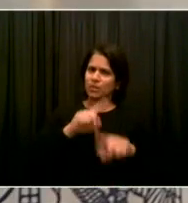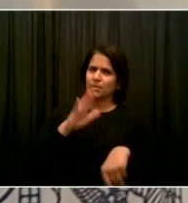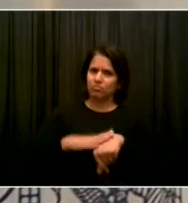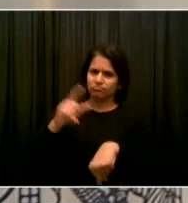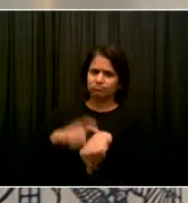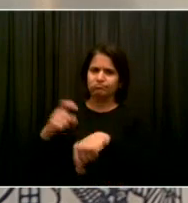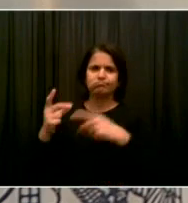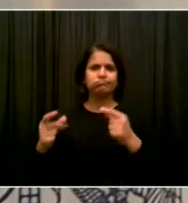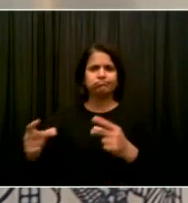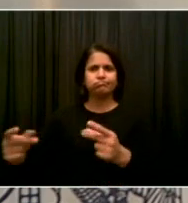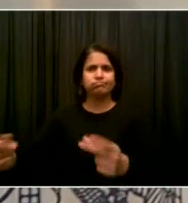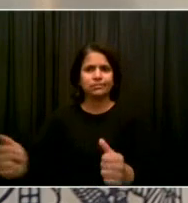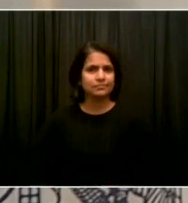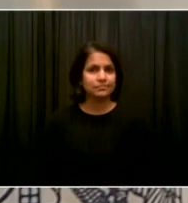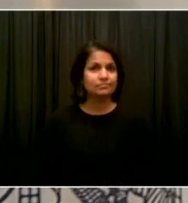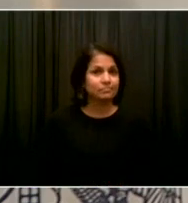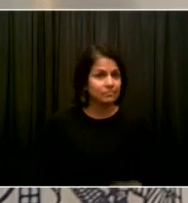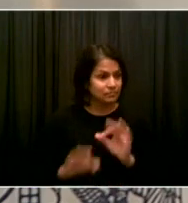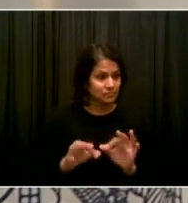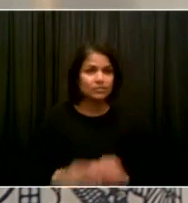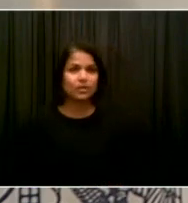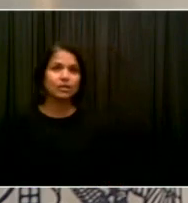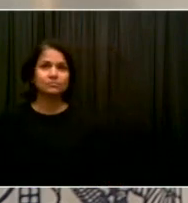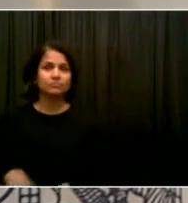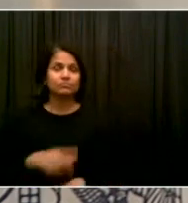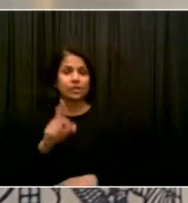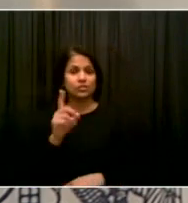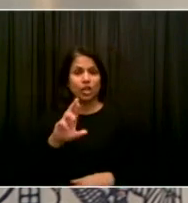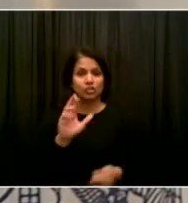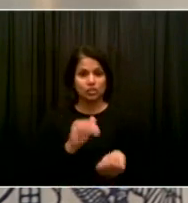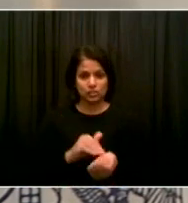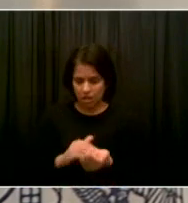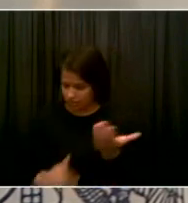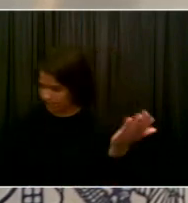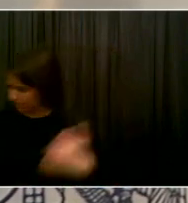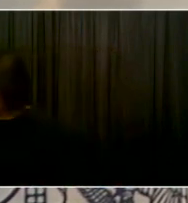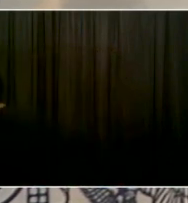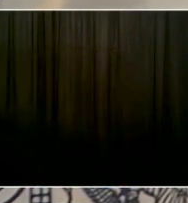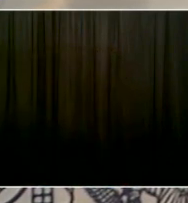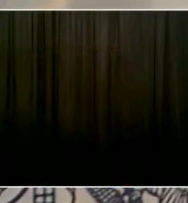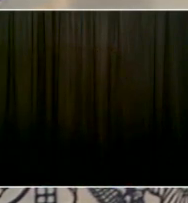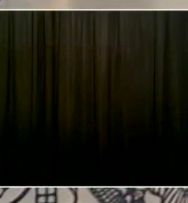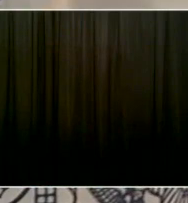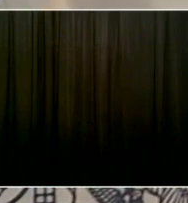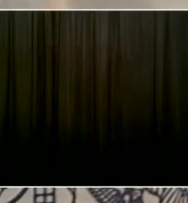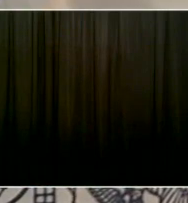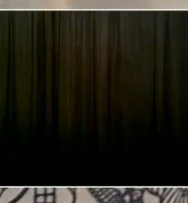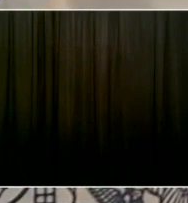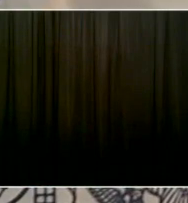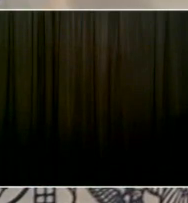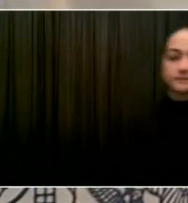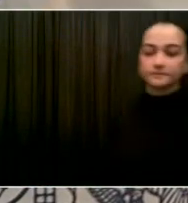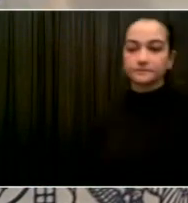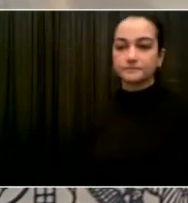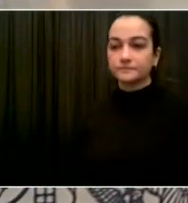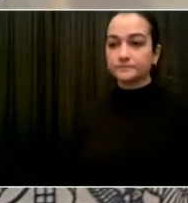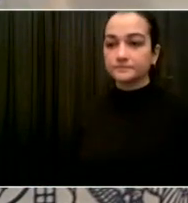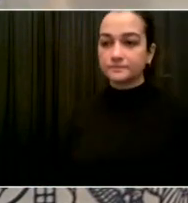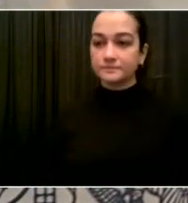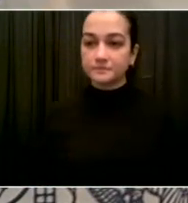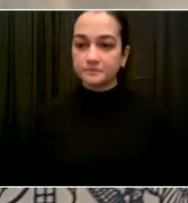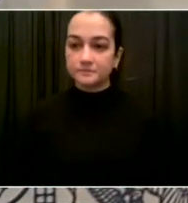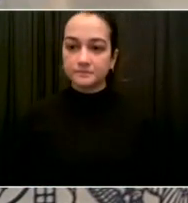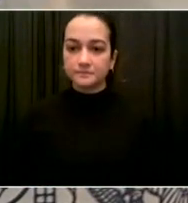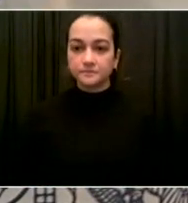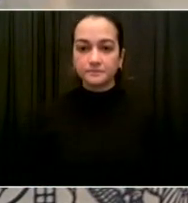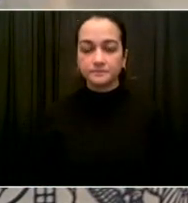Long. Yeah, thank you, sir. Just to emphasize what Mitch is saying, when our staff call out, we're going to be holding back staff and